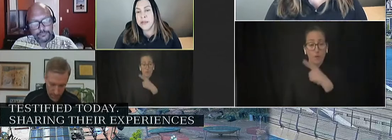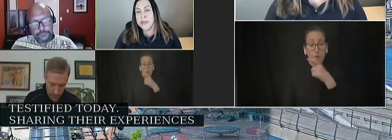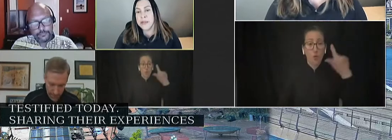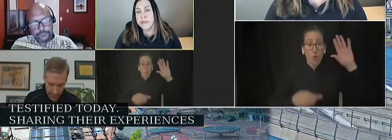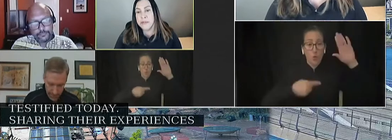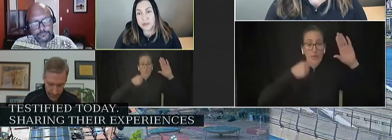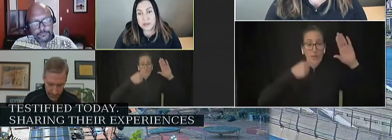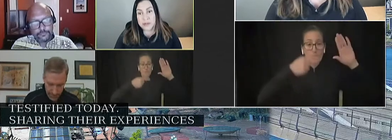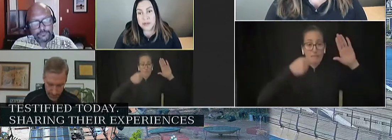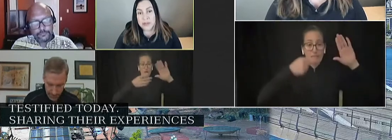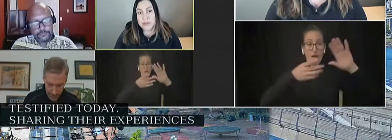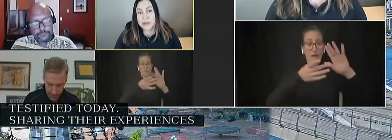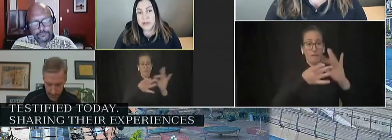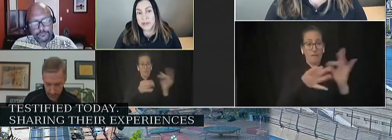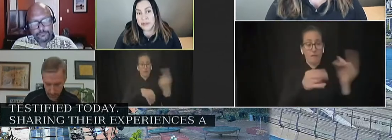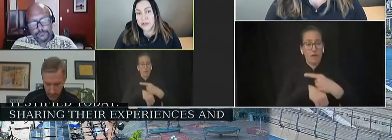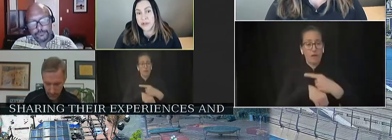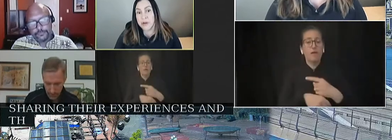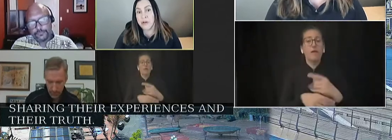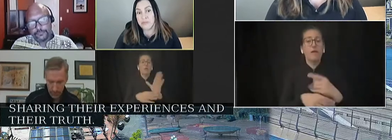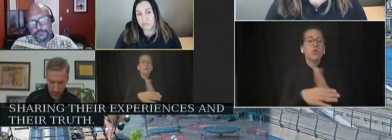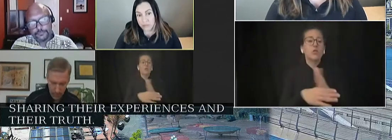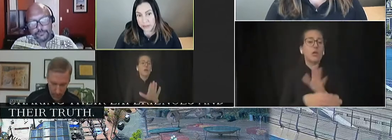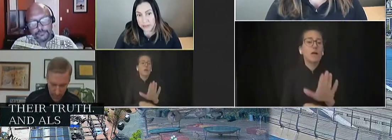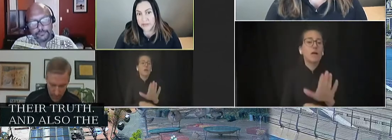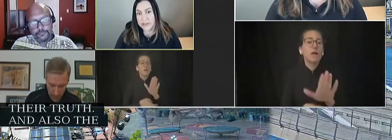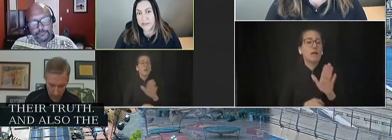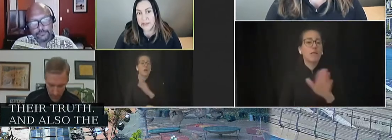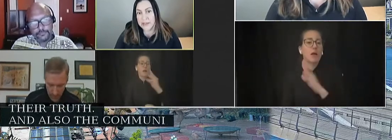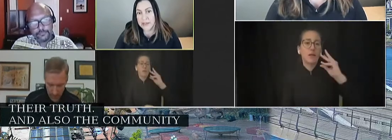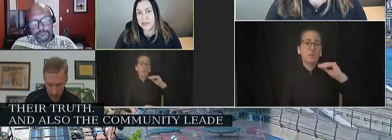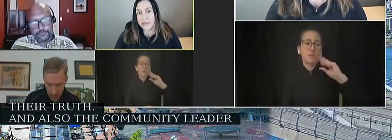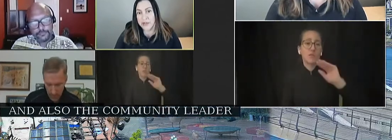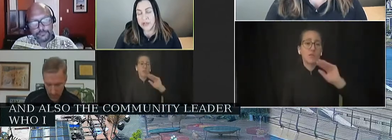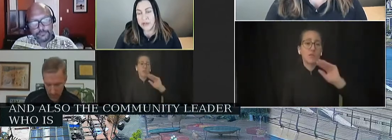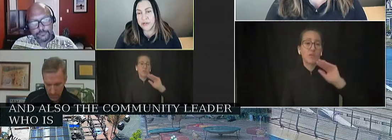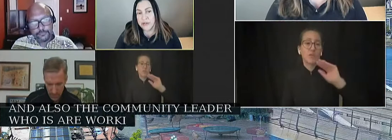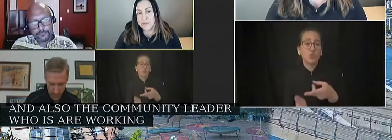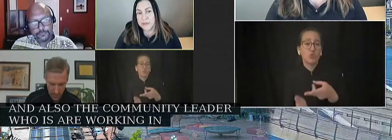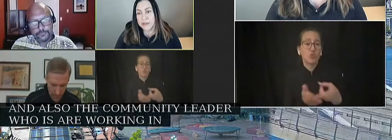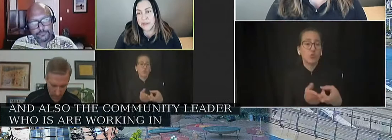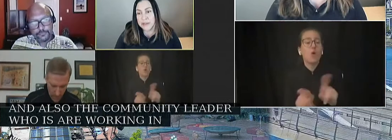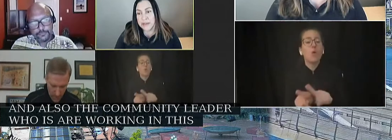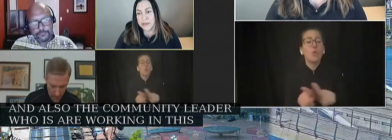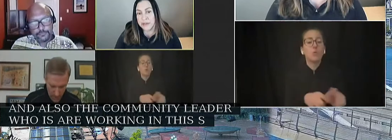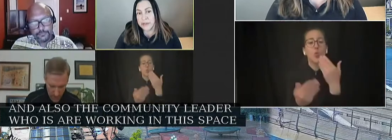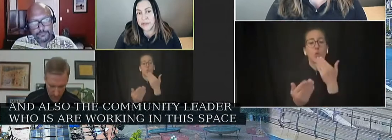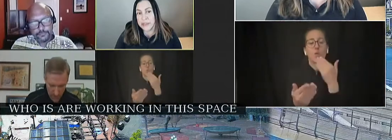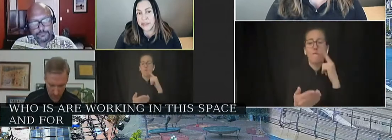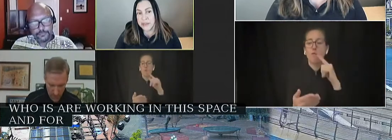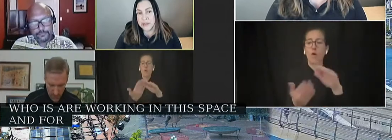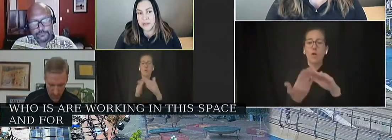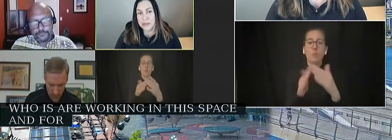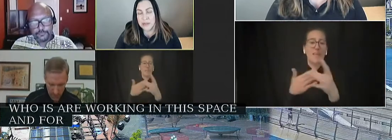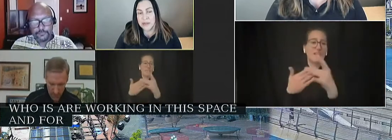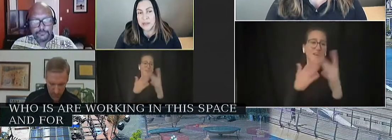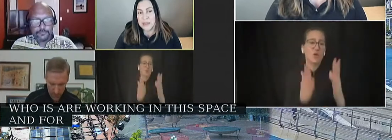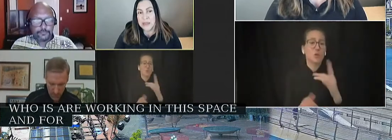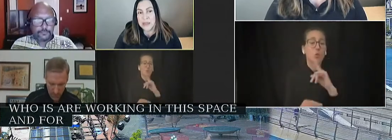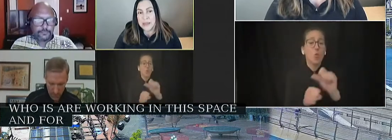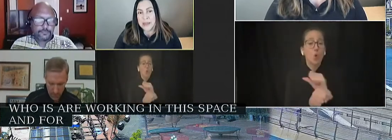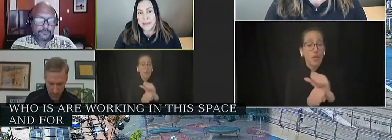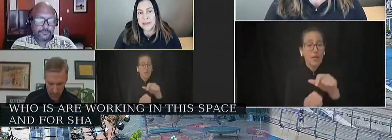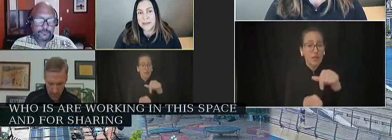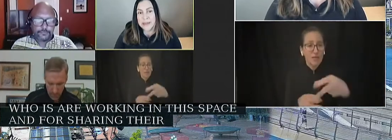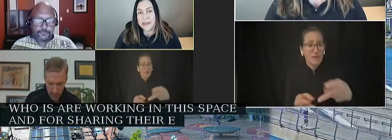And also the community leaders who are working in this space and for sharing their experience and their recommendations as well.